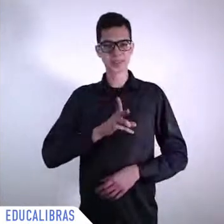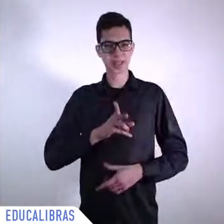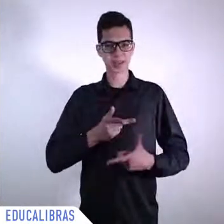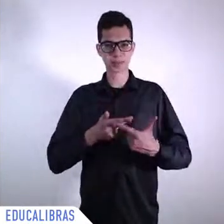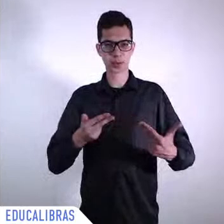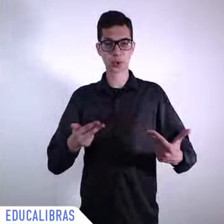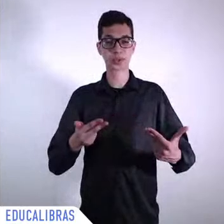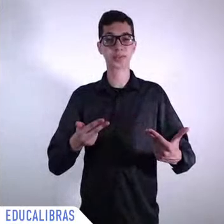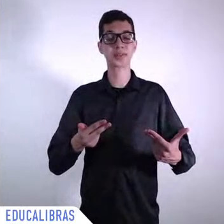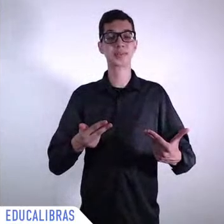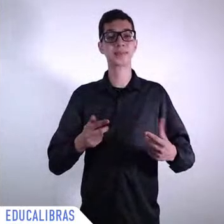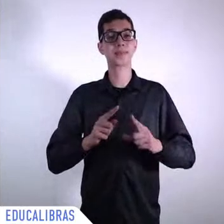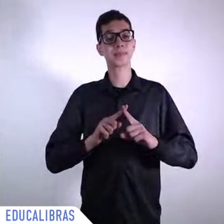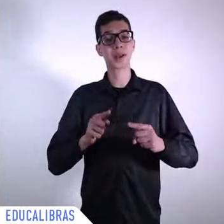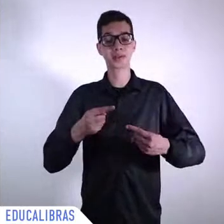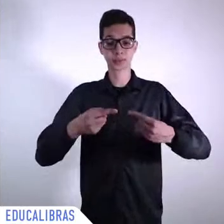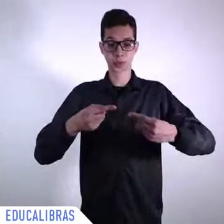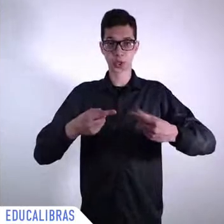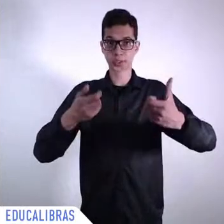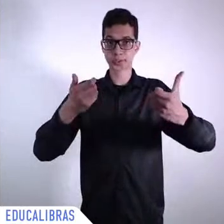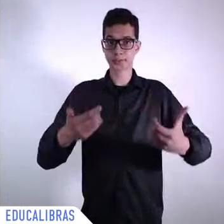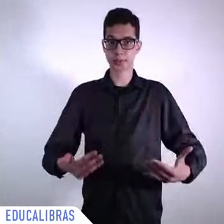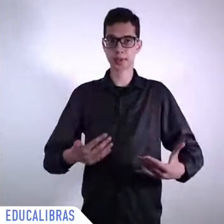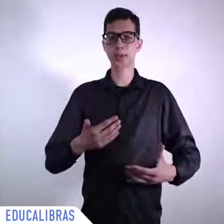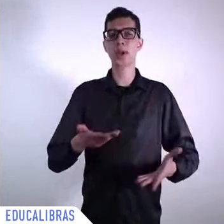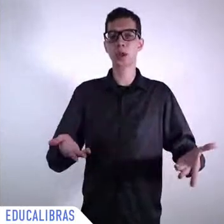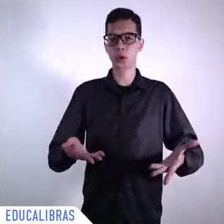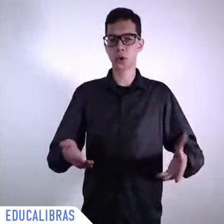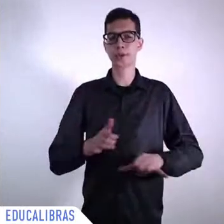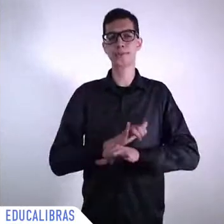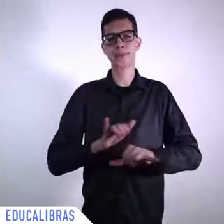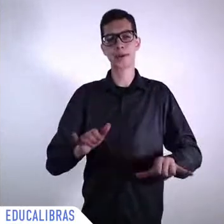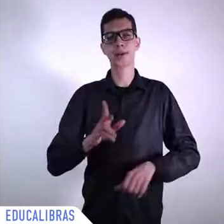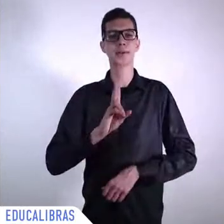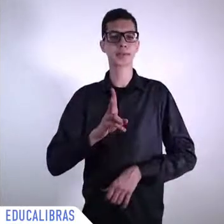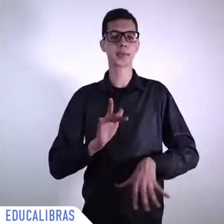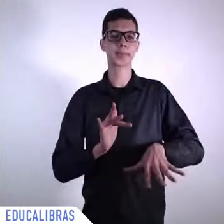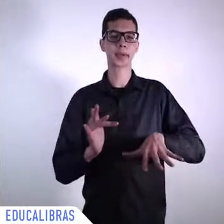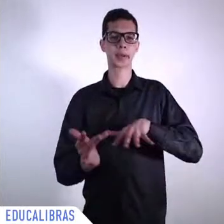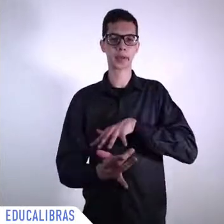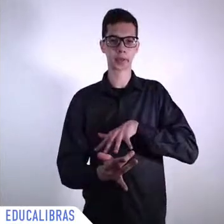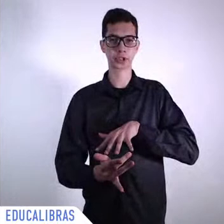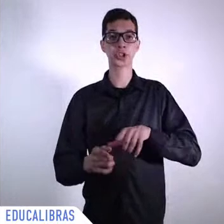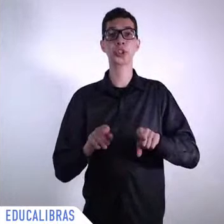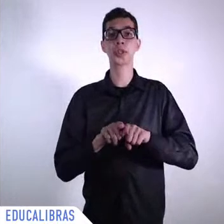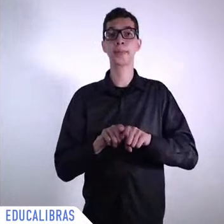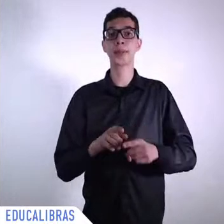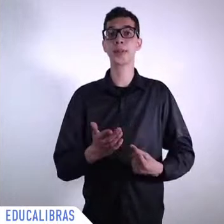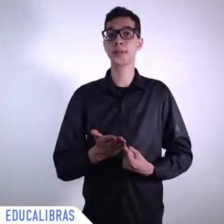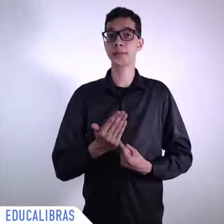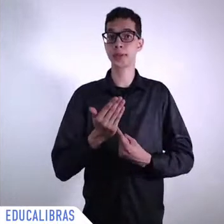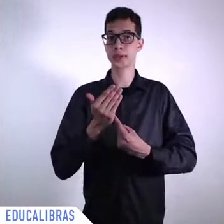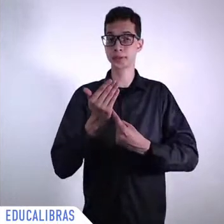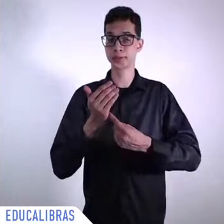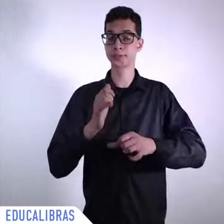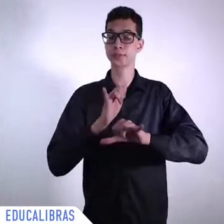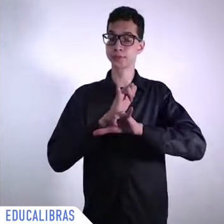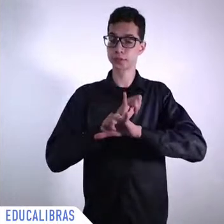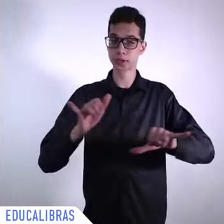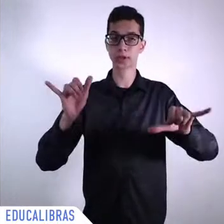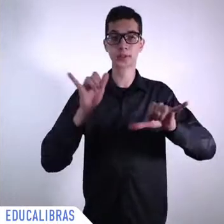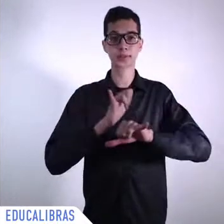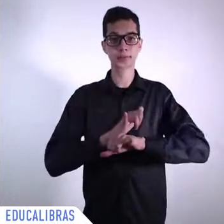networks we speak about the new technologies that are having an incredibly I would say